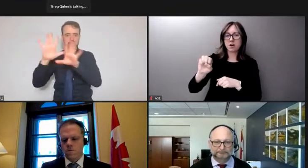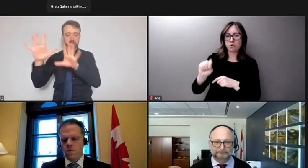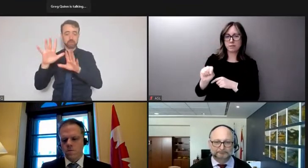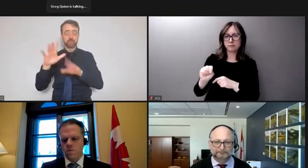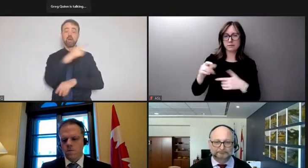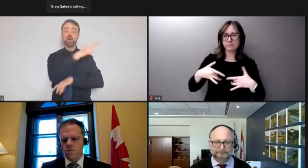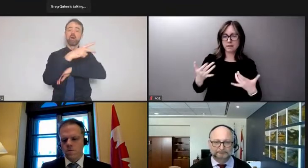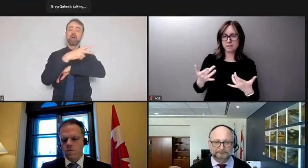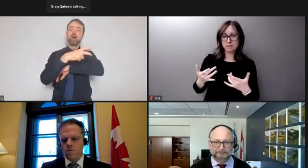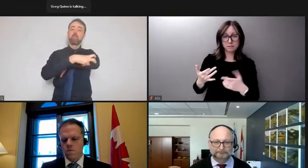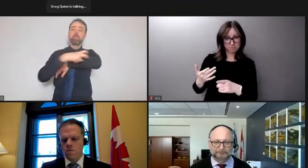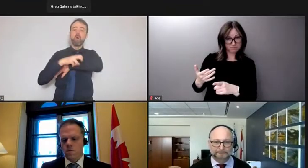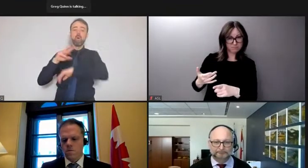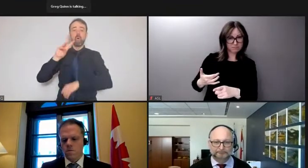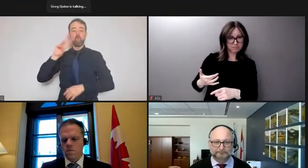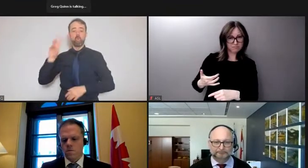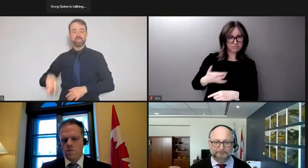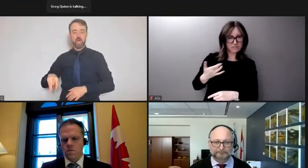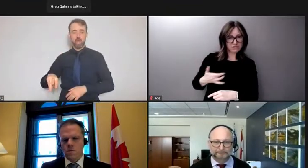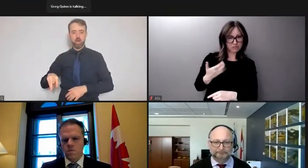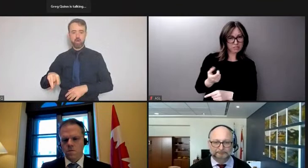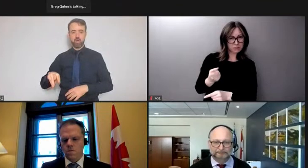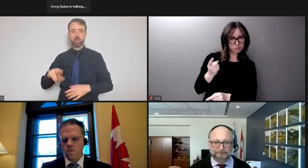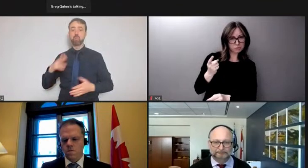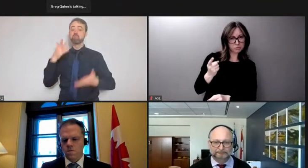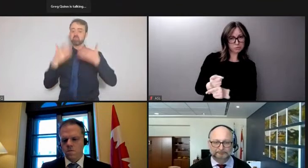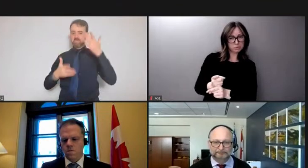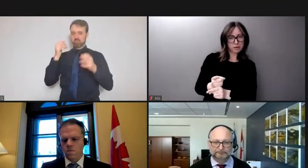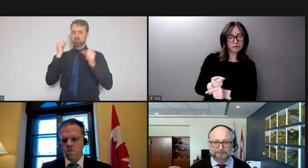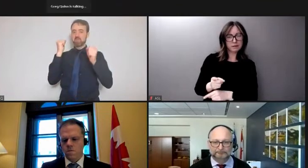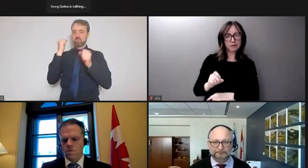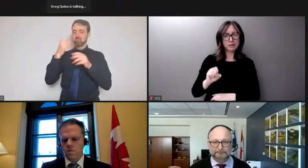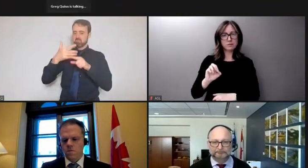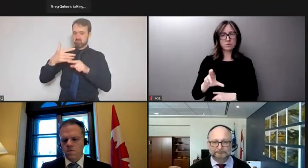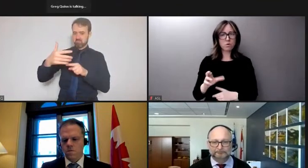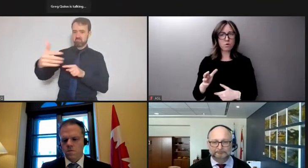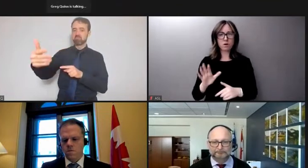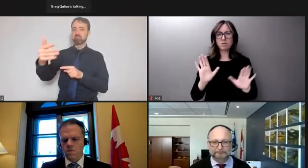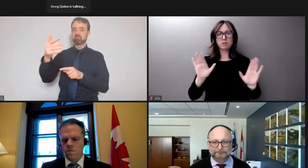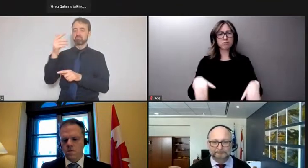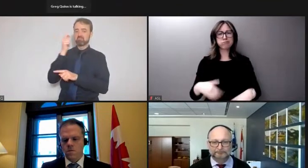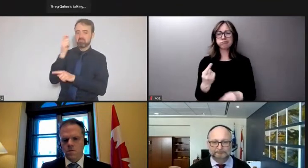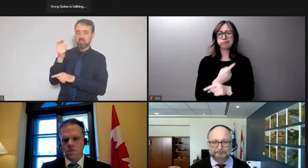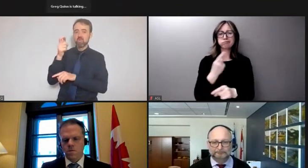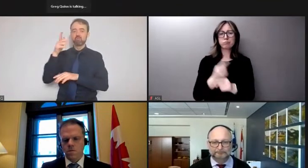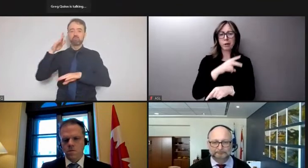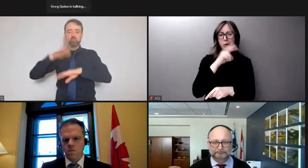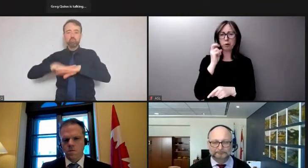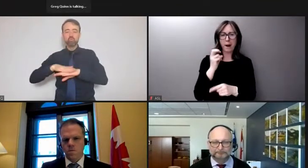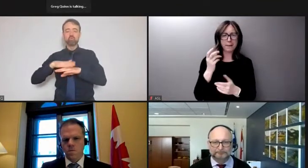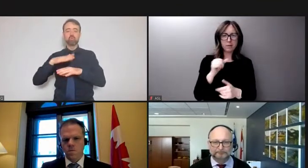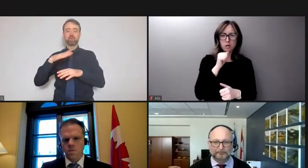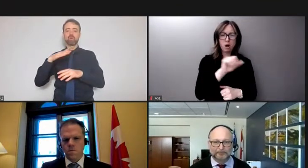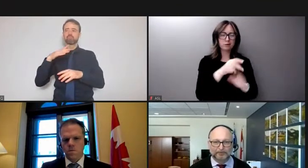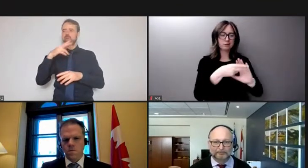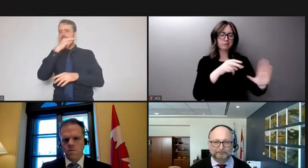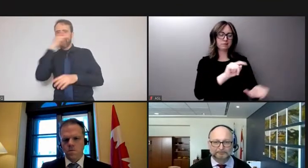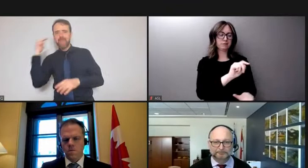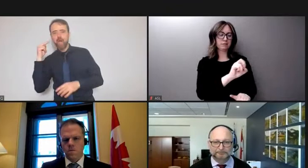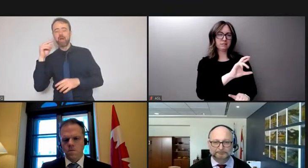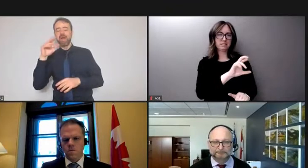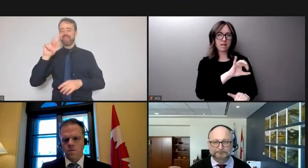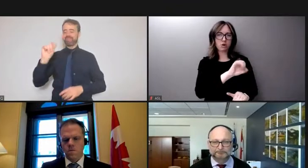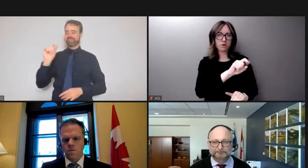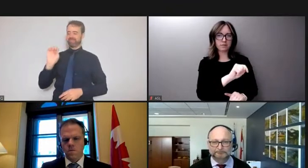something like that? Or is this strictly within the realm of regular criminal offences? I'm happy